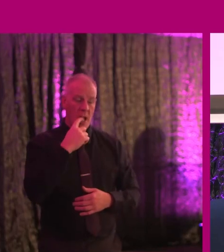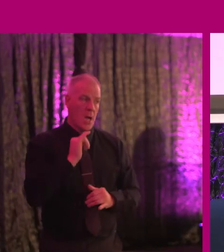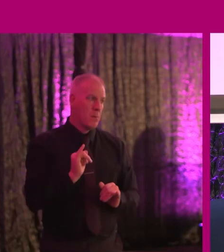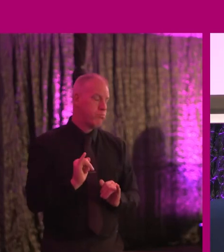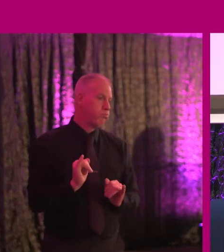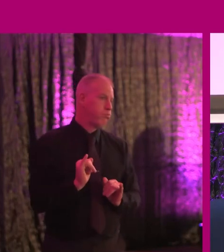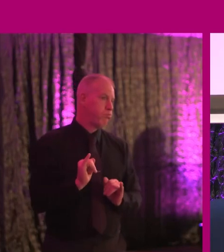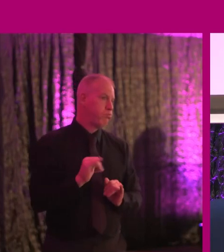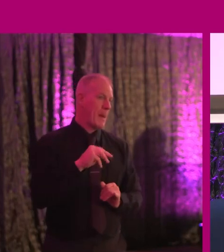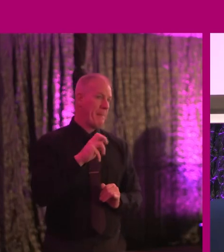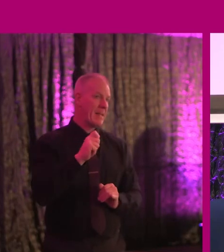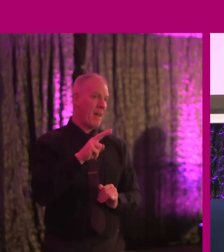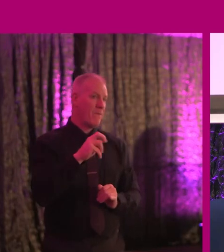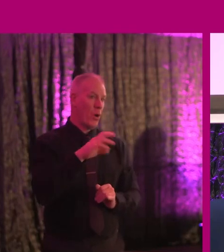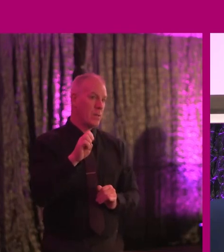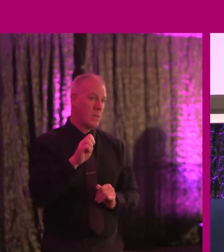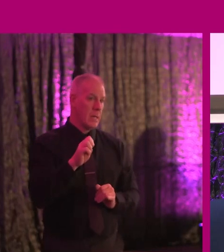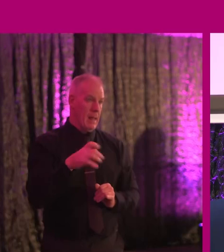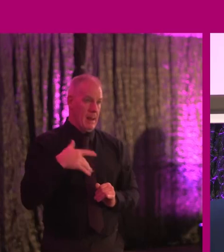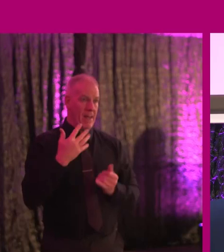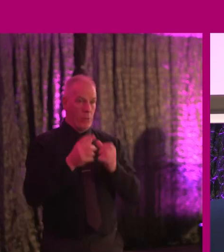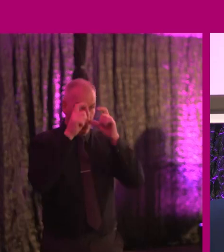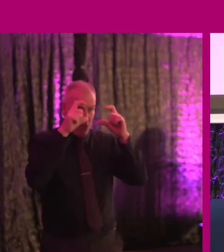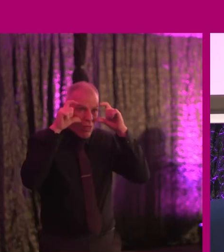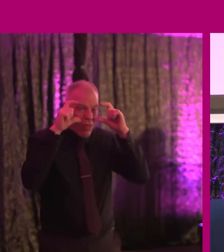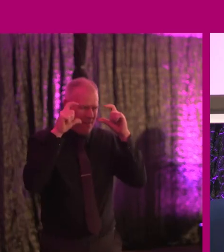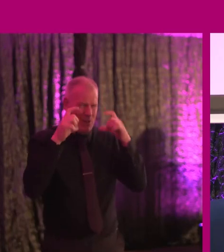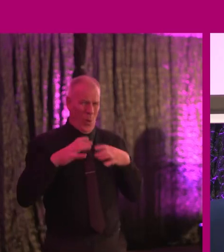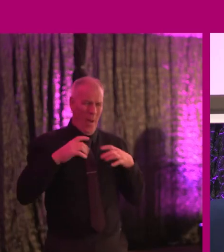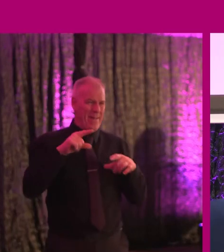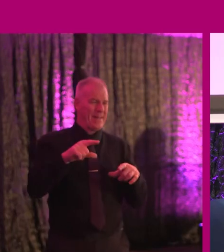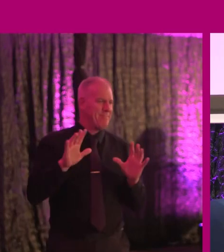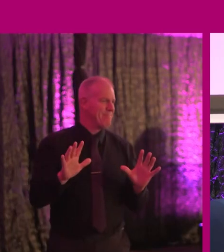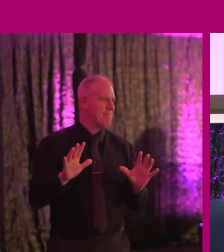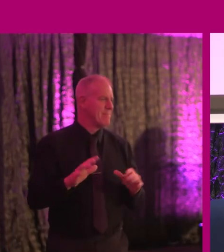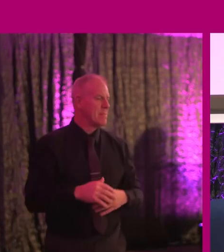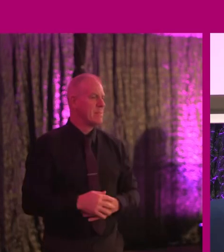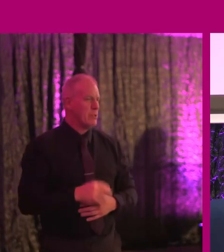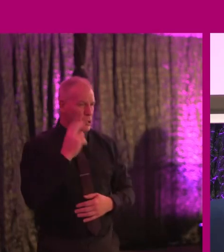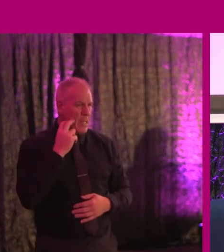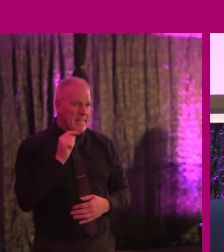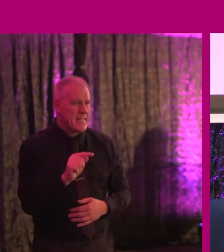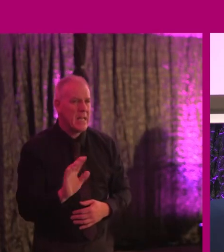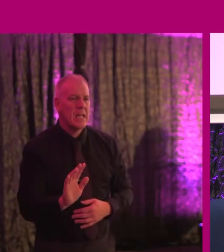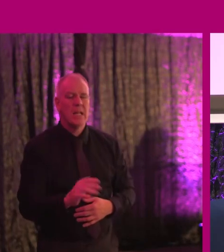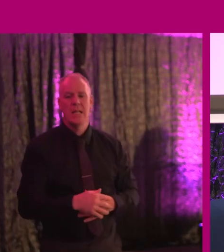so scared of this metaverse. I don't want to live through ocular lenses and shit like that. Right. But the point is we get a chance right now